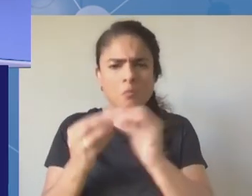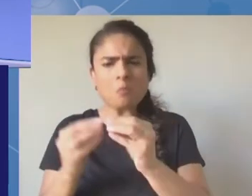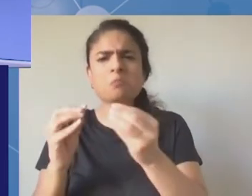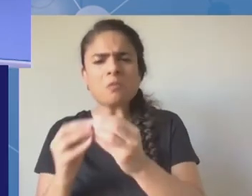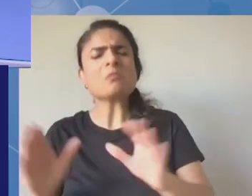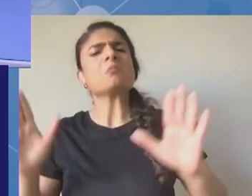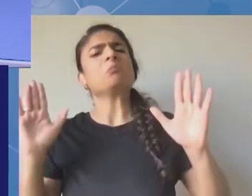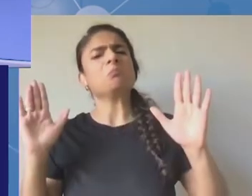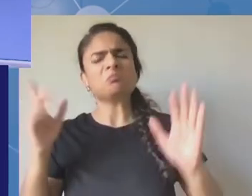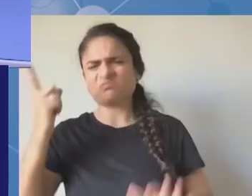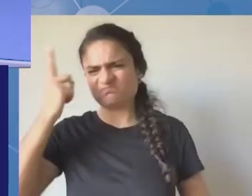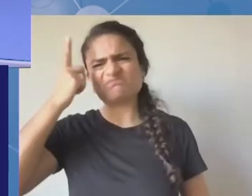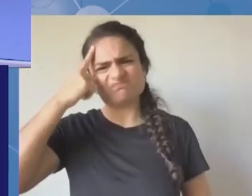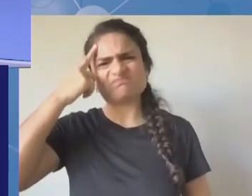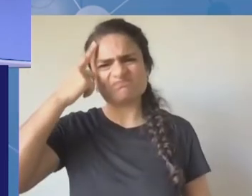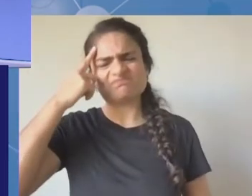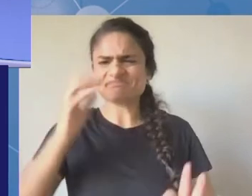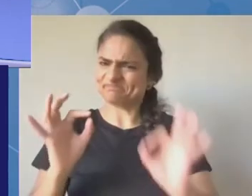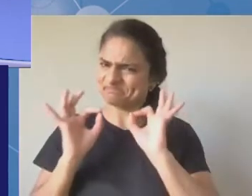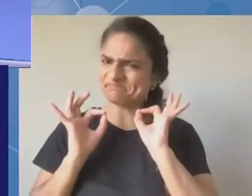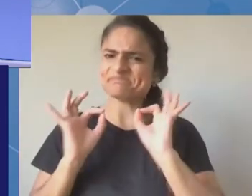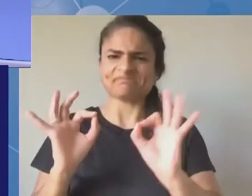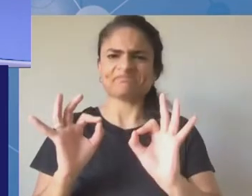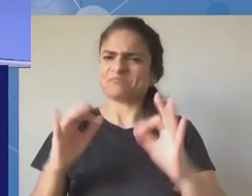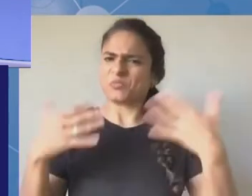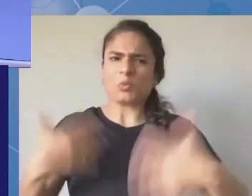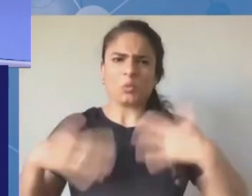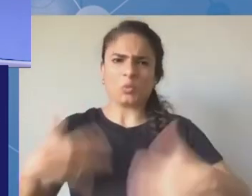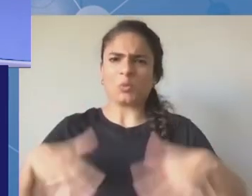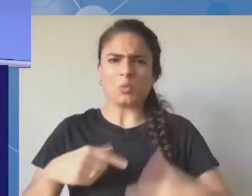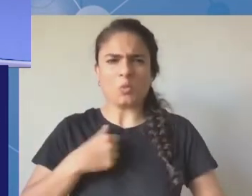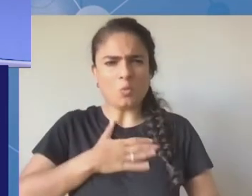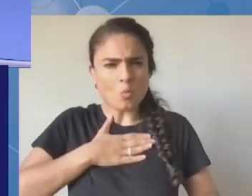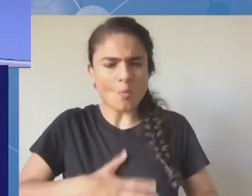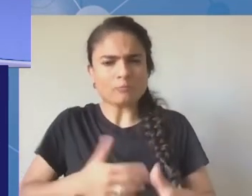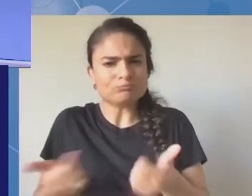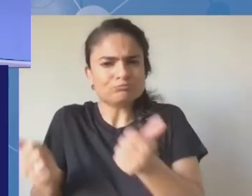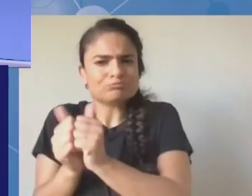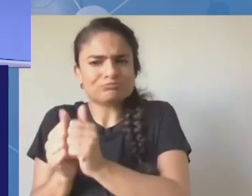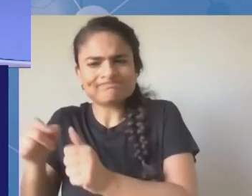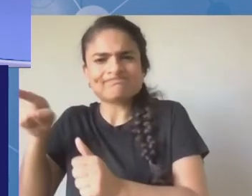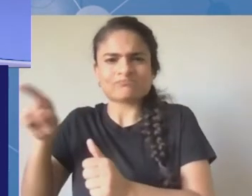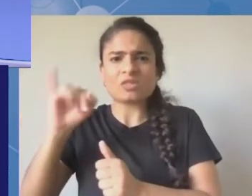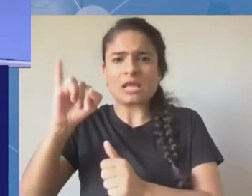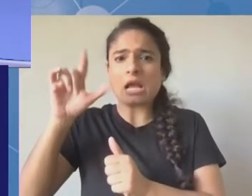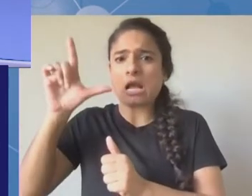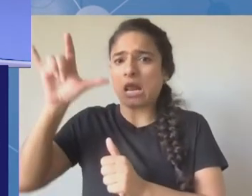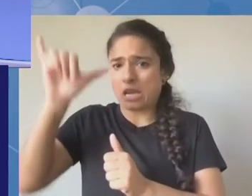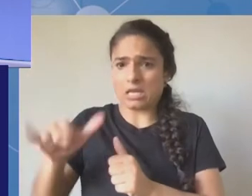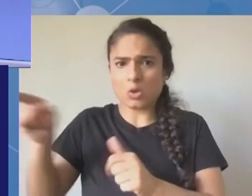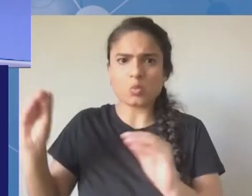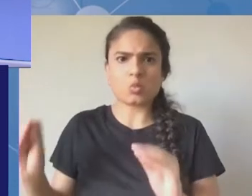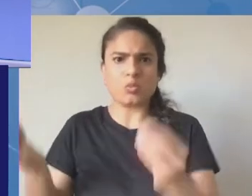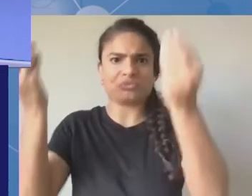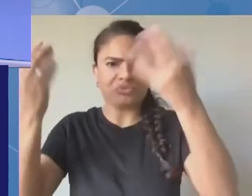lily and some of the youth who actually raised concerns of the youth voices being added